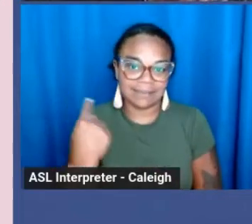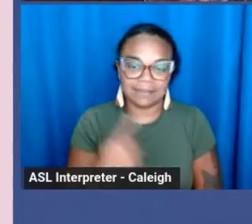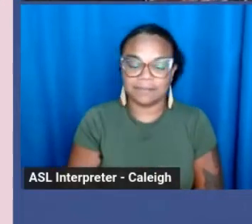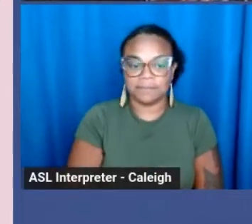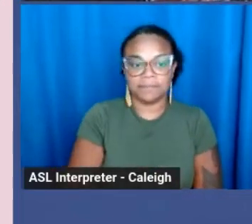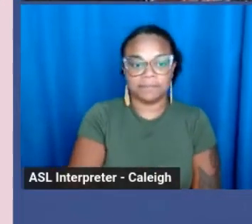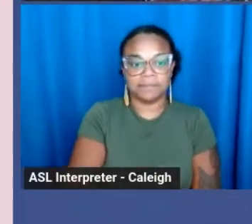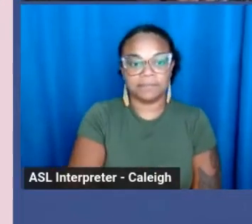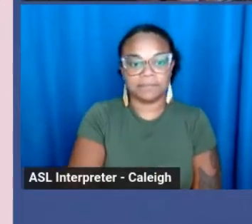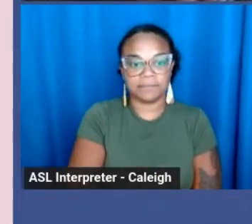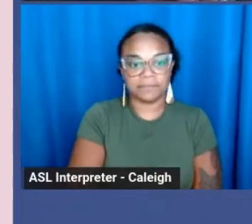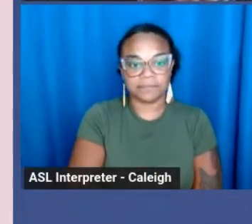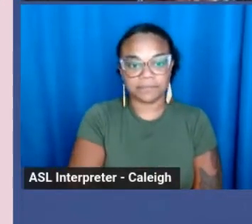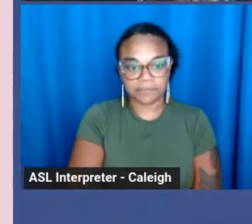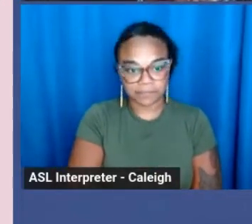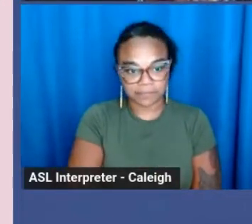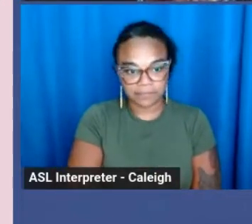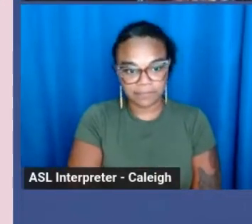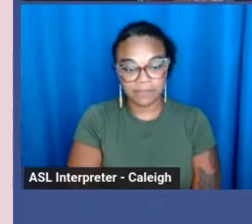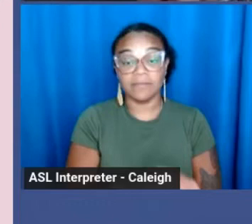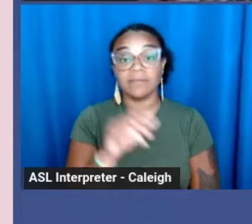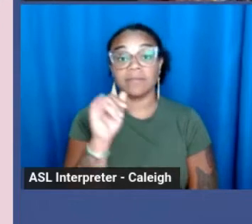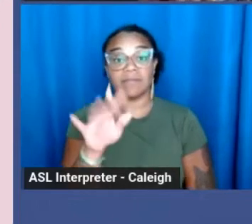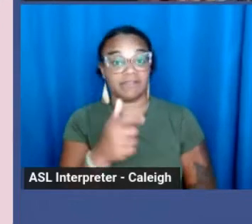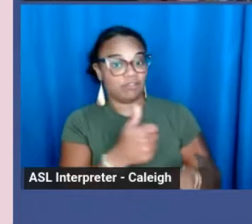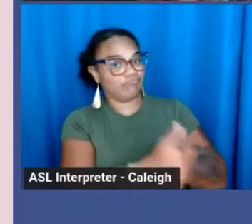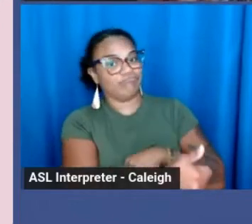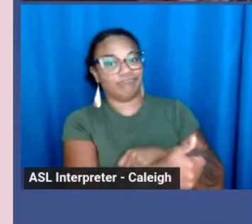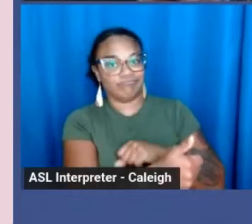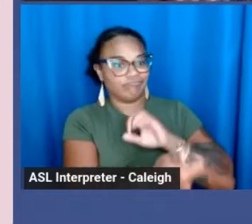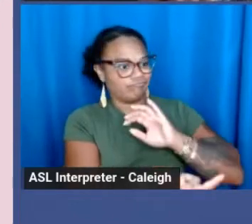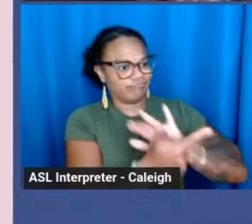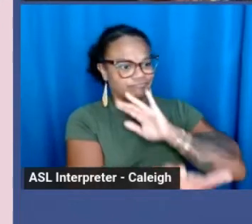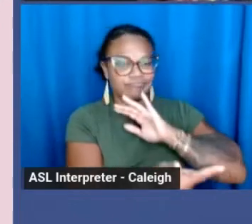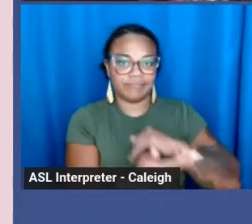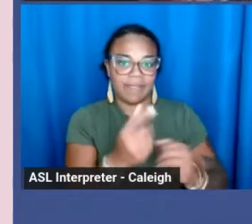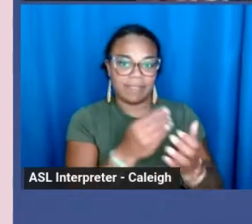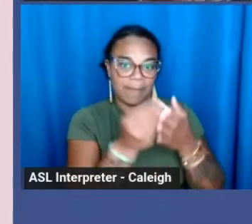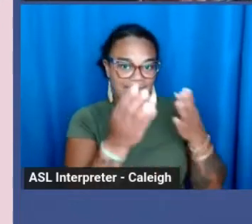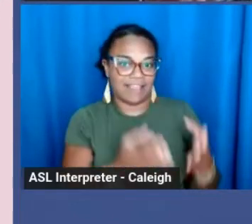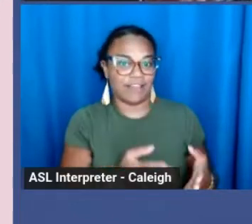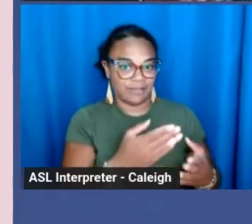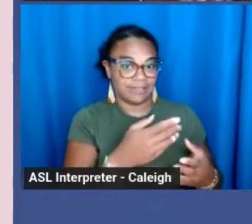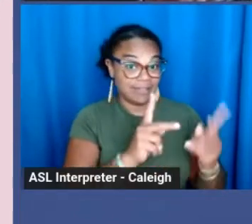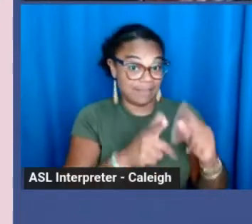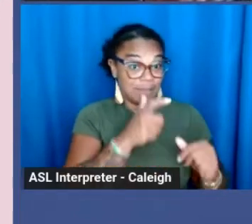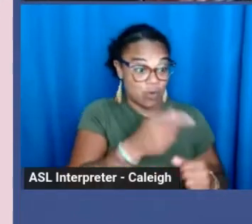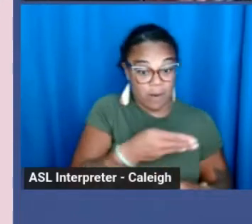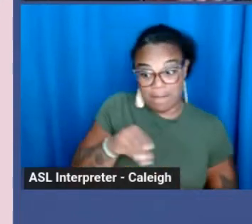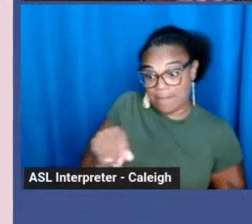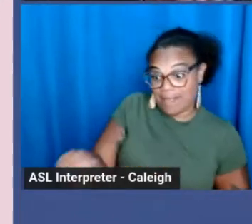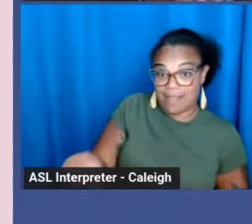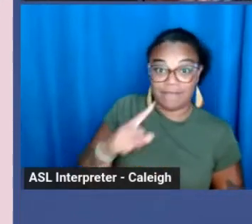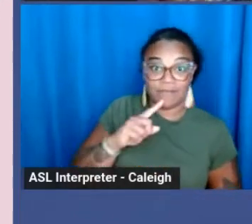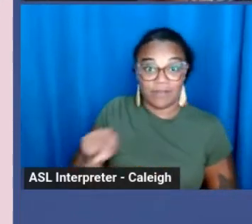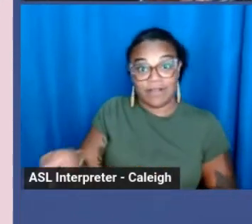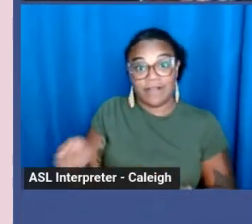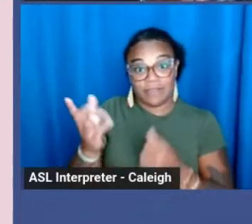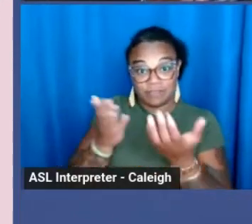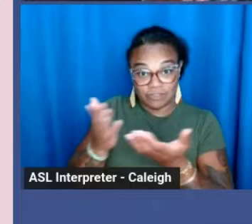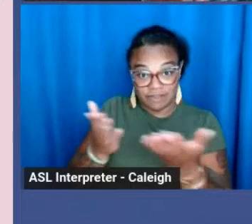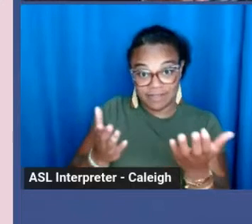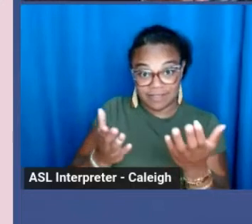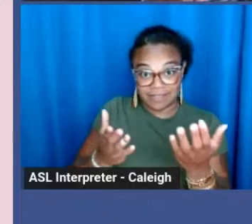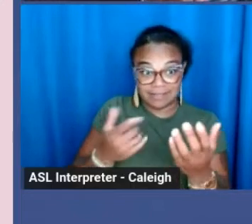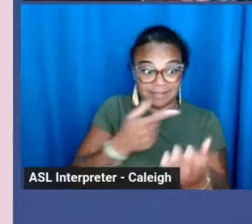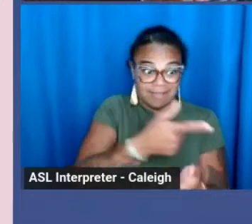criminalizing the buyers, the very same people that are providing for the sex